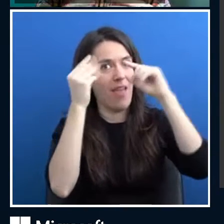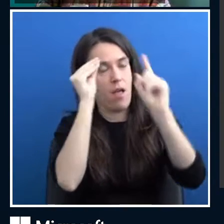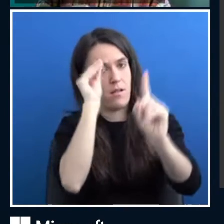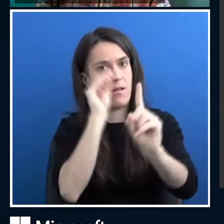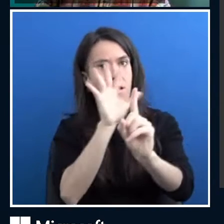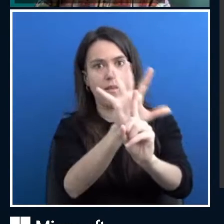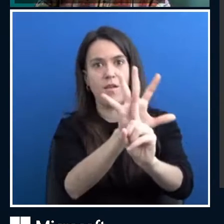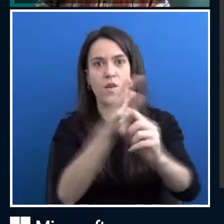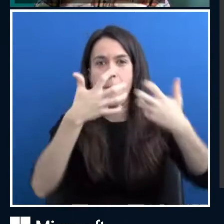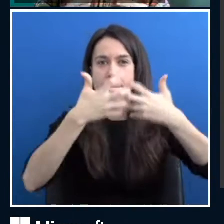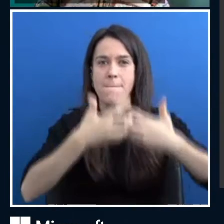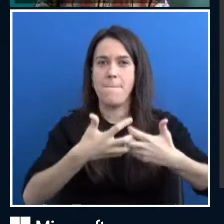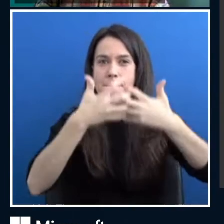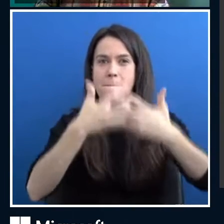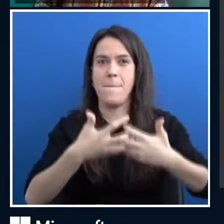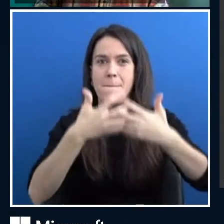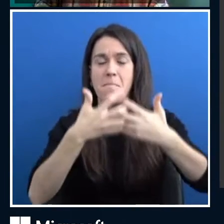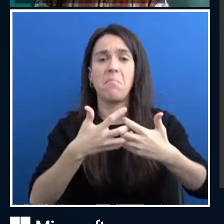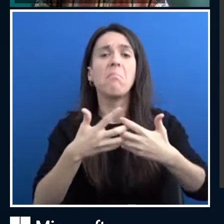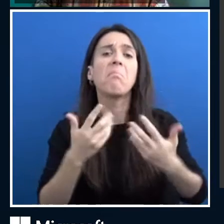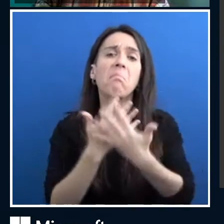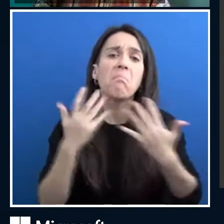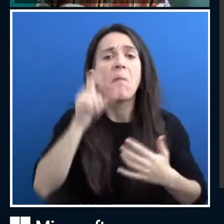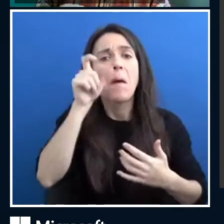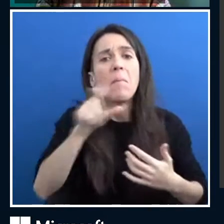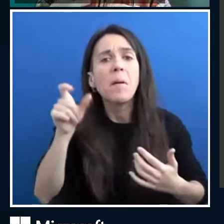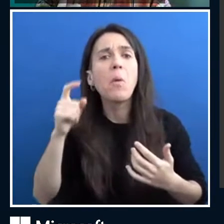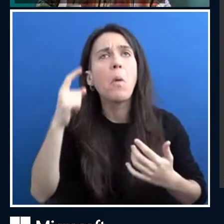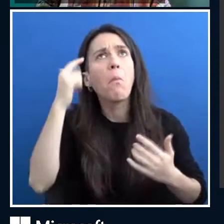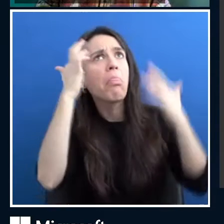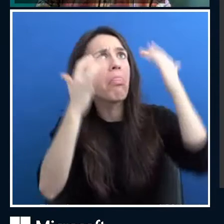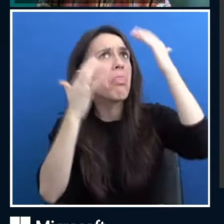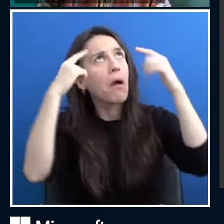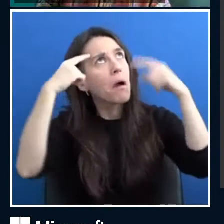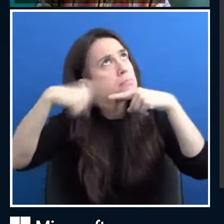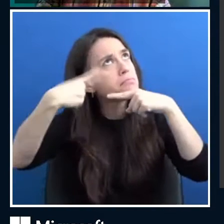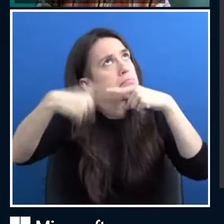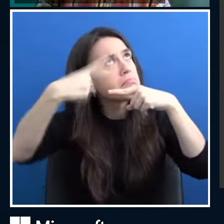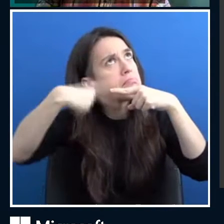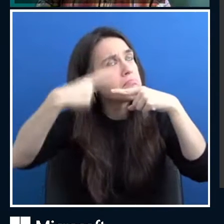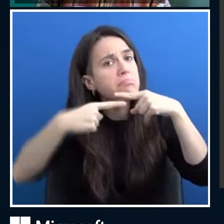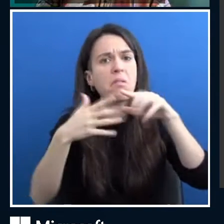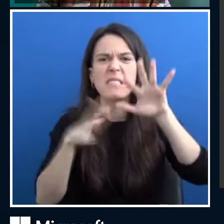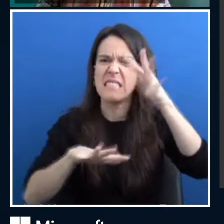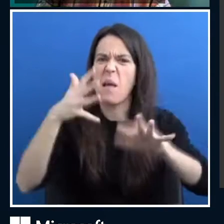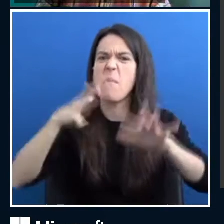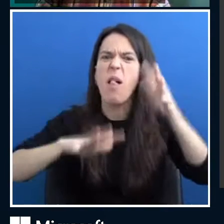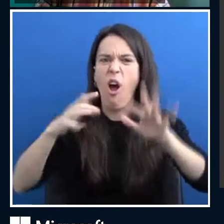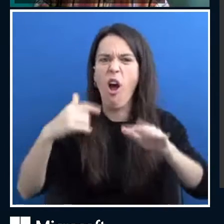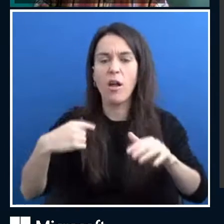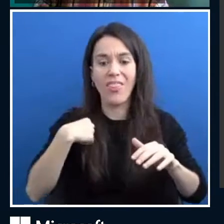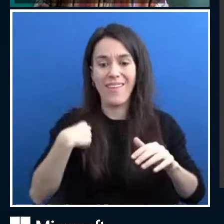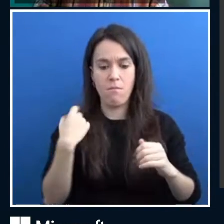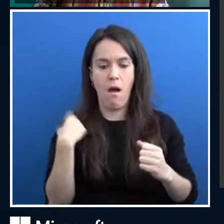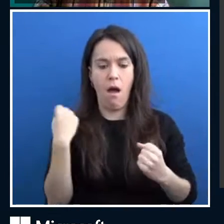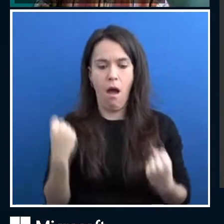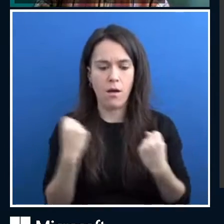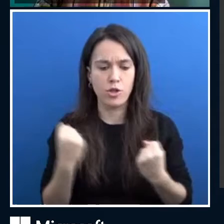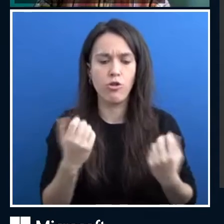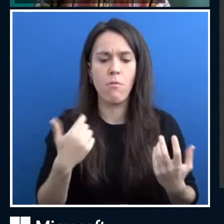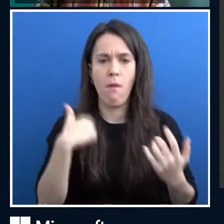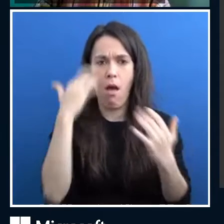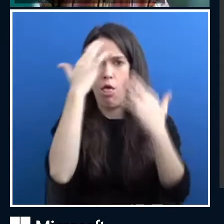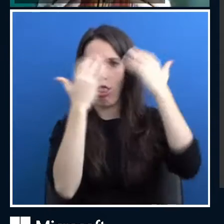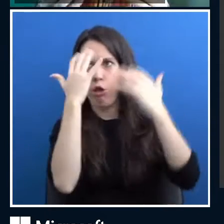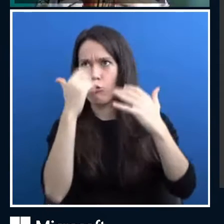the same or at least the similar way. We have some kind of logic behind our actions, behind our thoughts. And we can try to